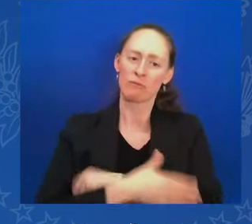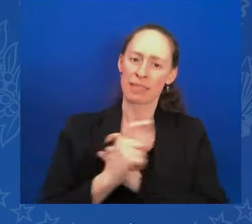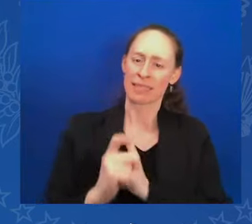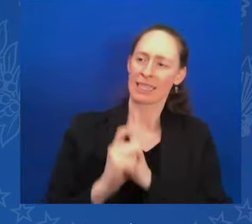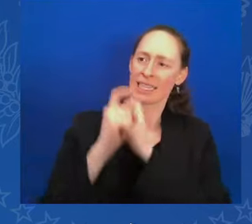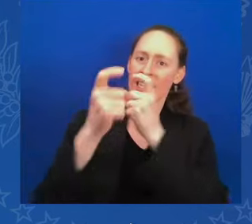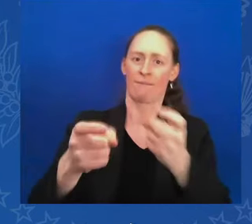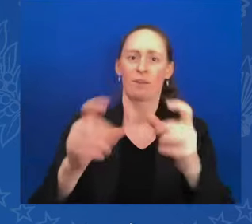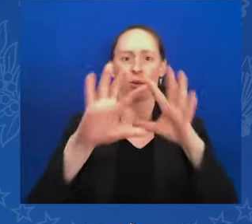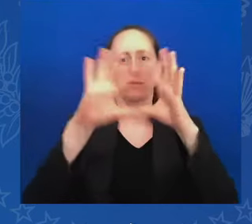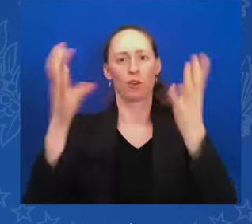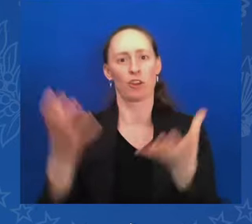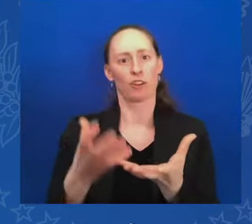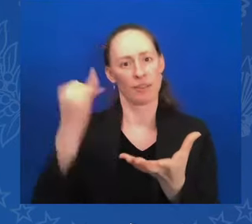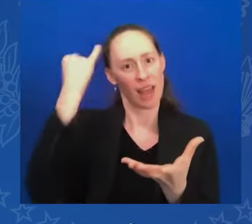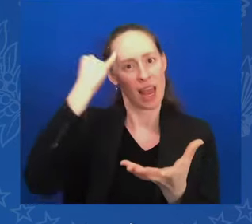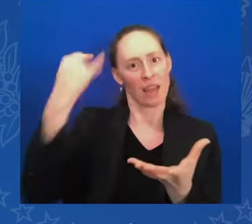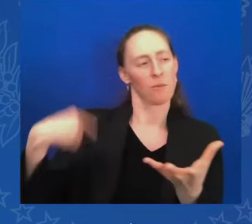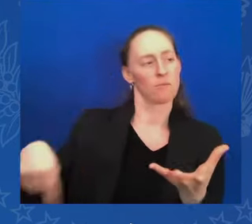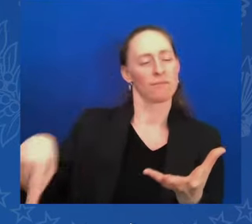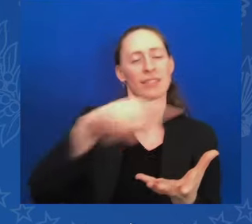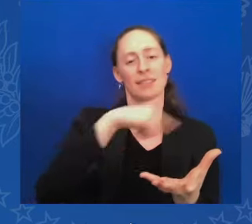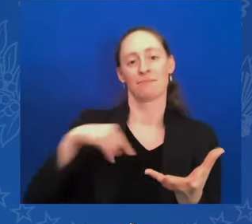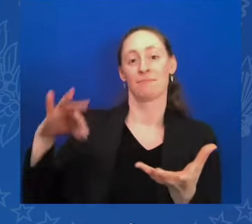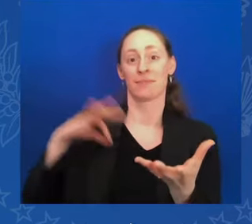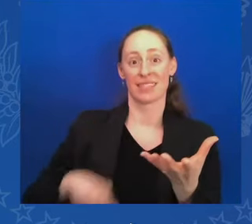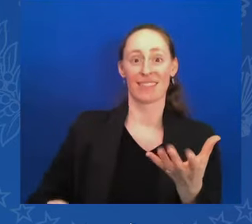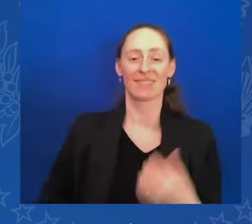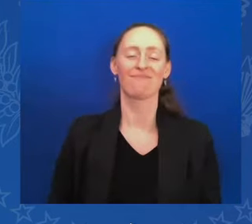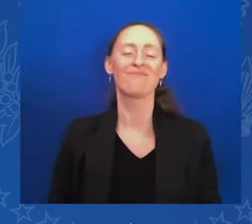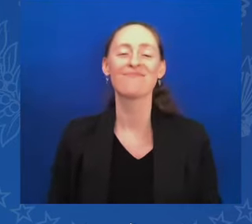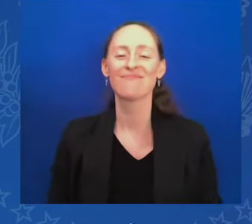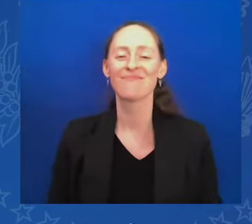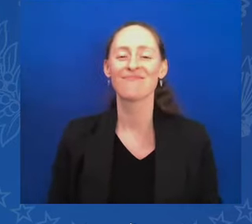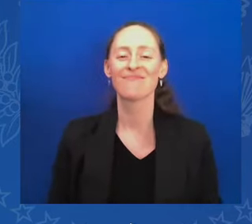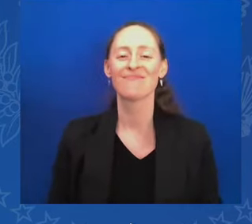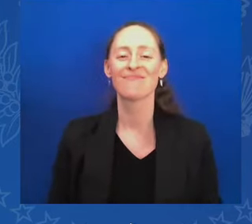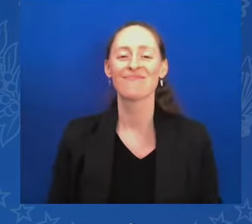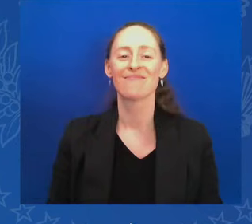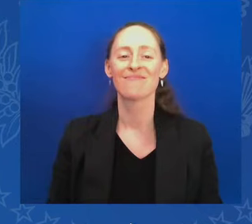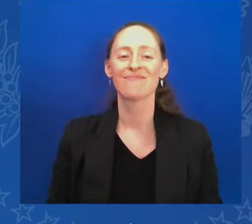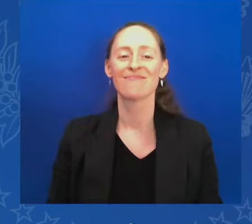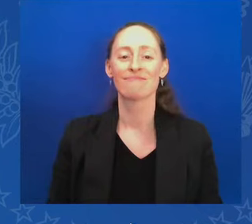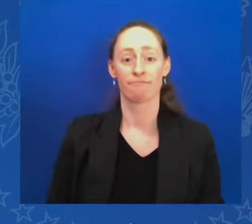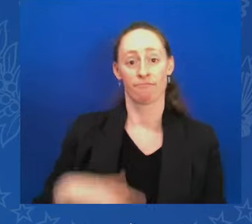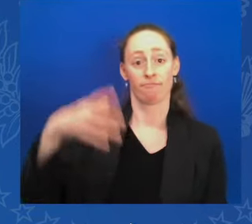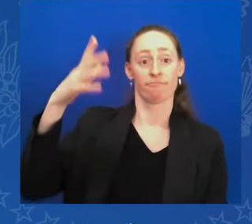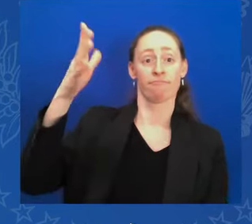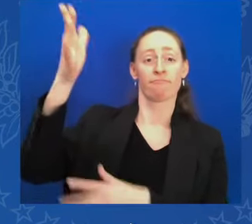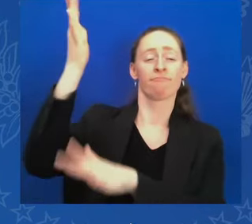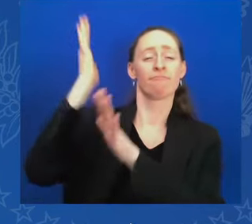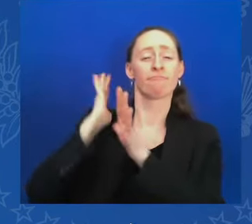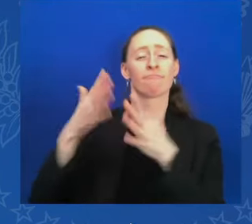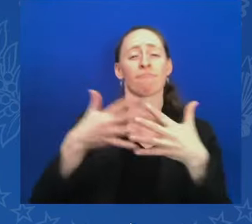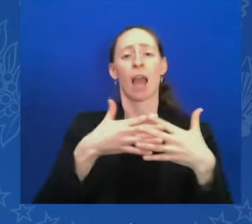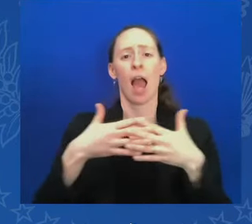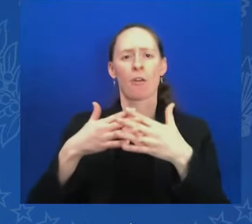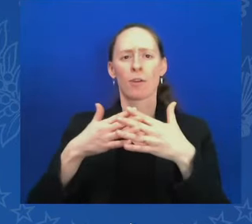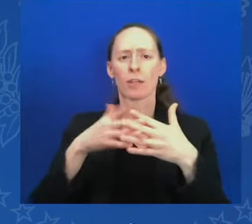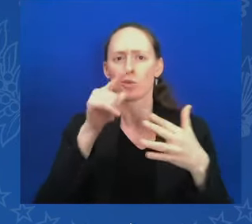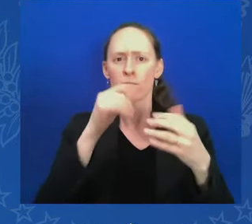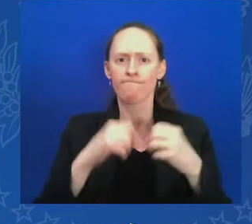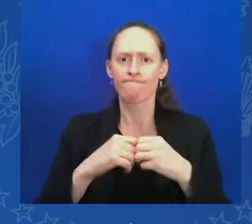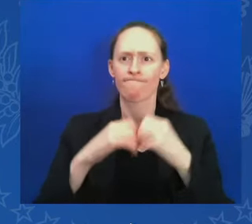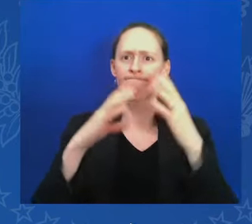America's founding fathers studied ancient Greek thinkers and leaders. Our revolution in 1776 was inspired —